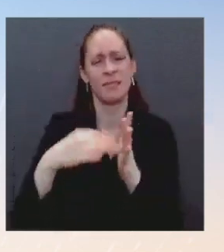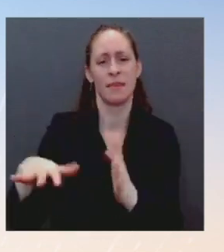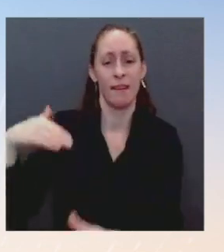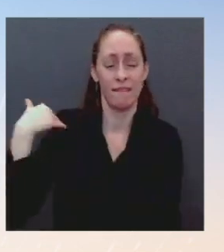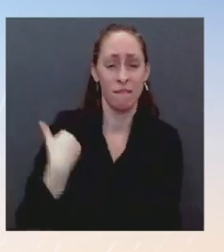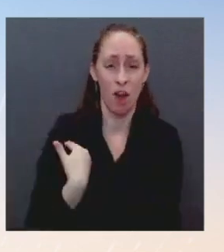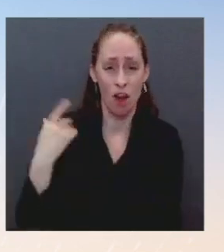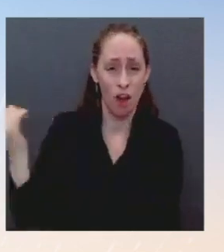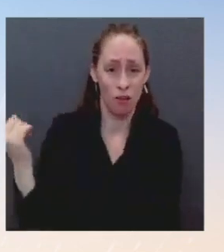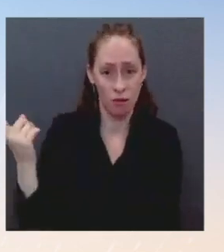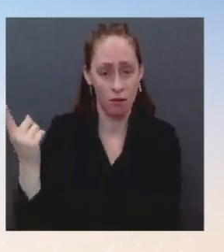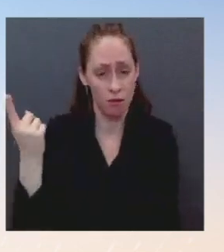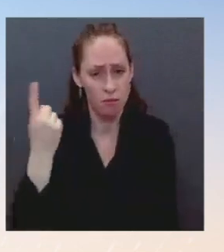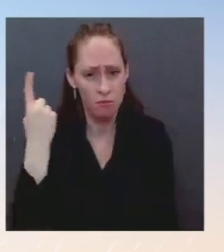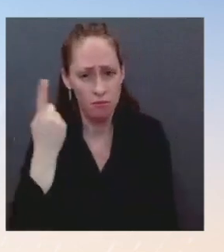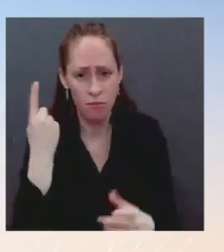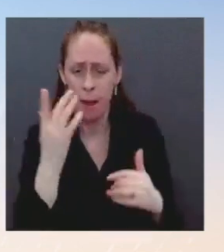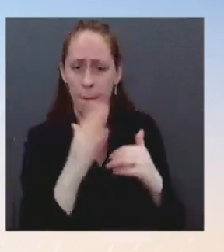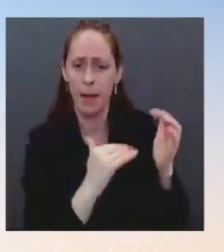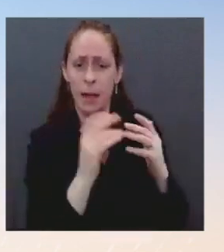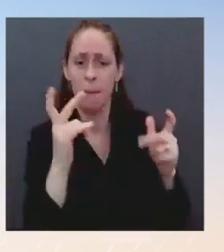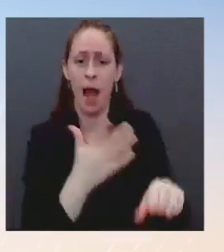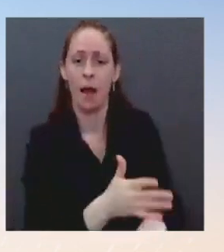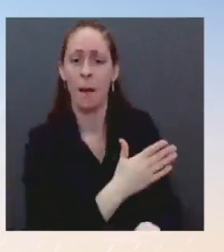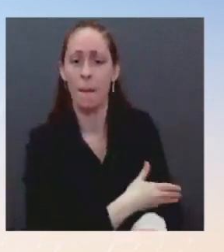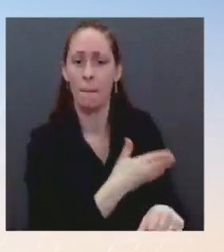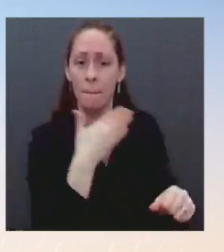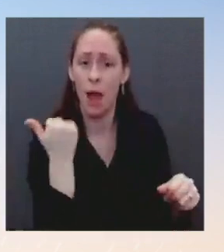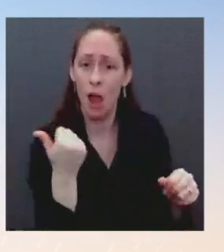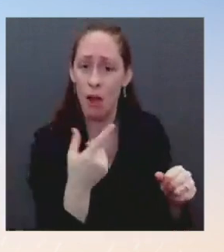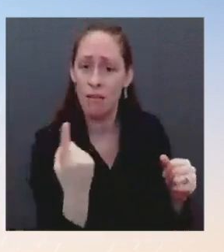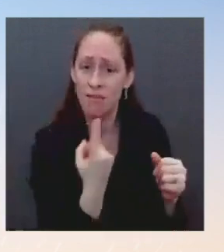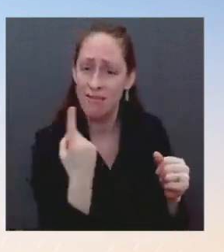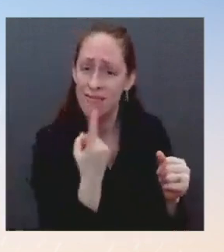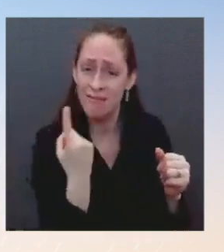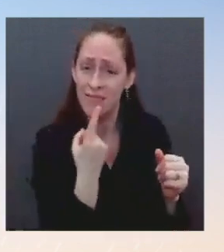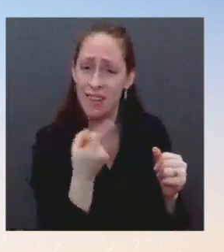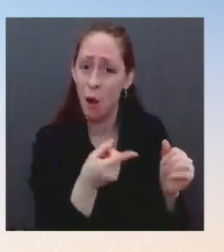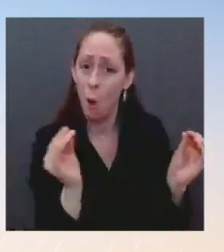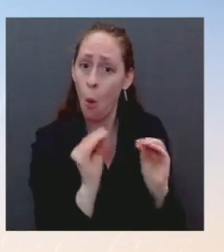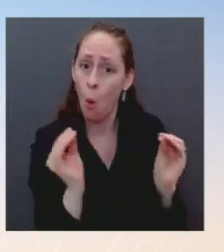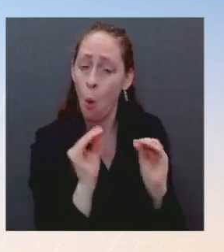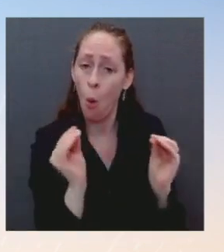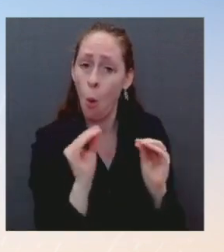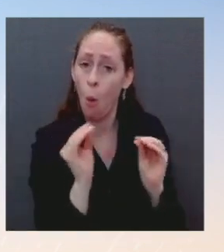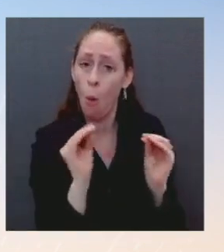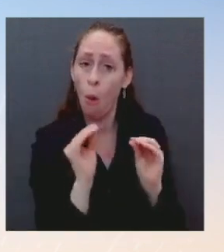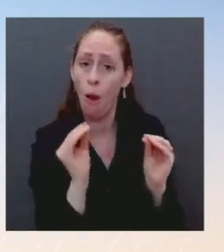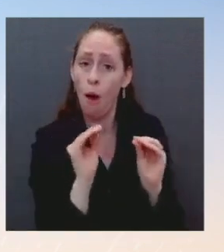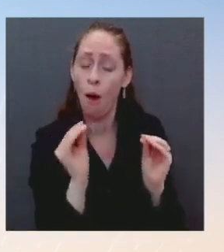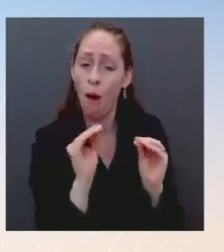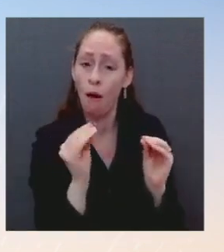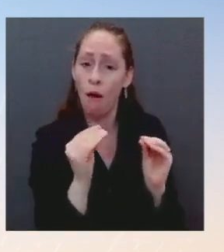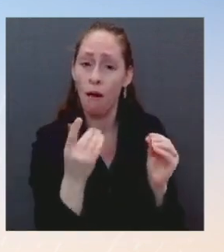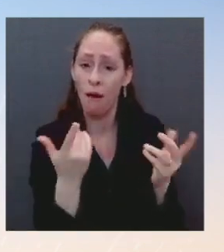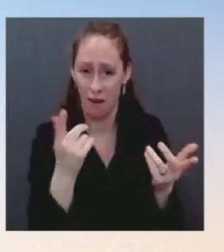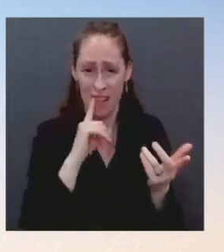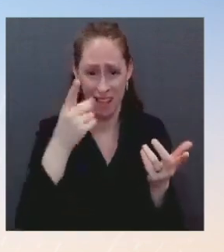so could mean higher deficits and more inflation in the future? Aren't paid for? Correct. Build Back Better is paid for.